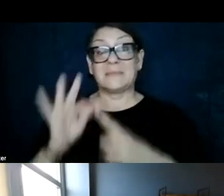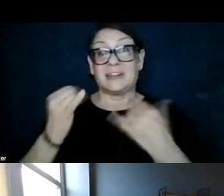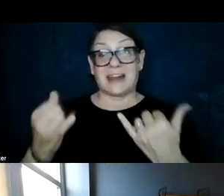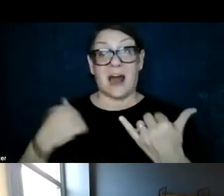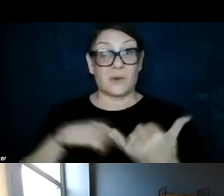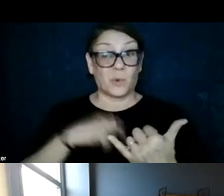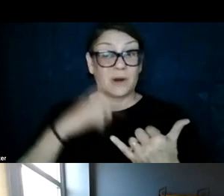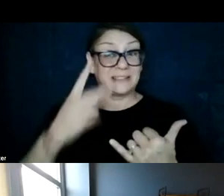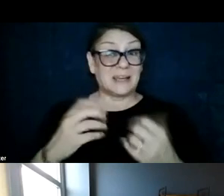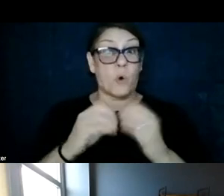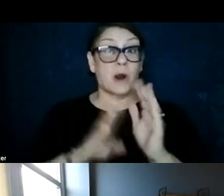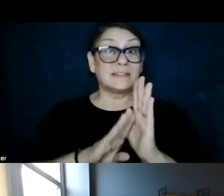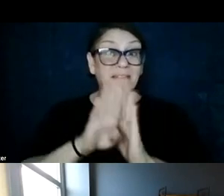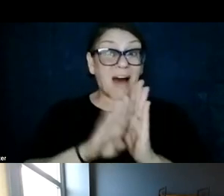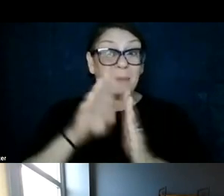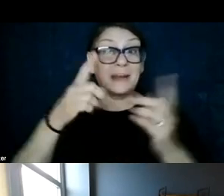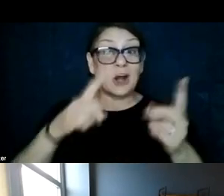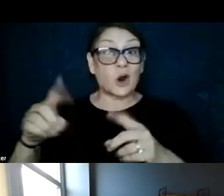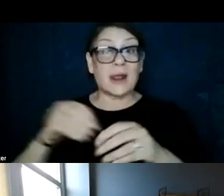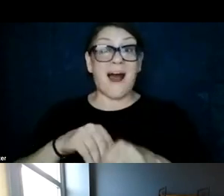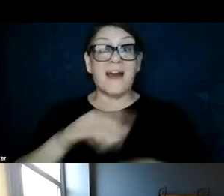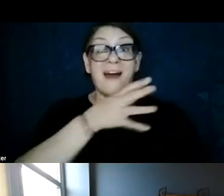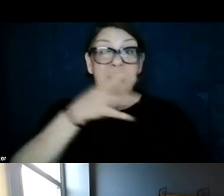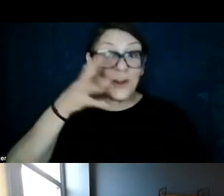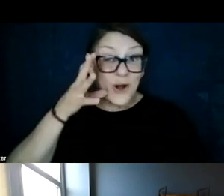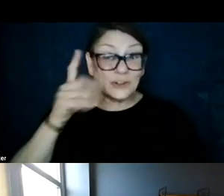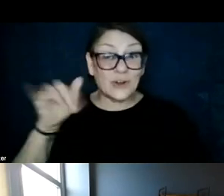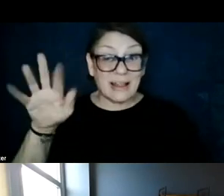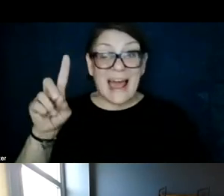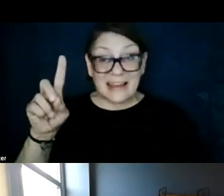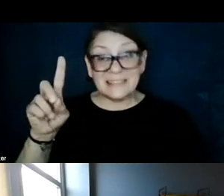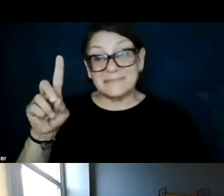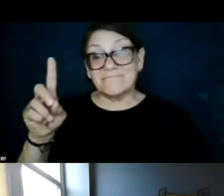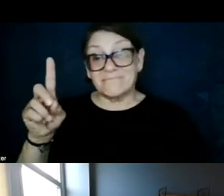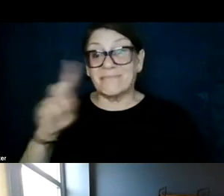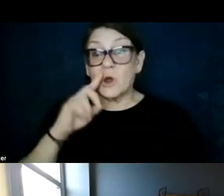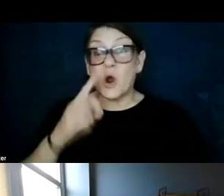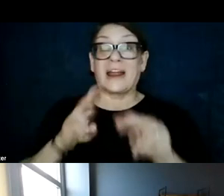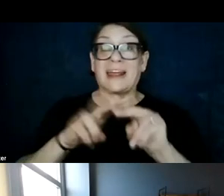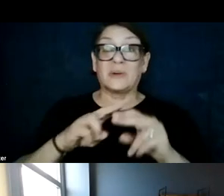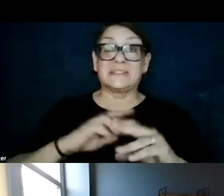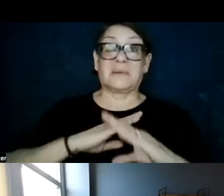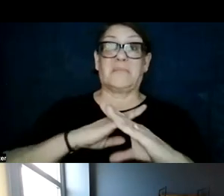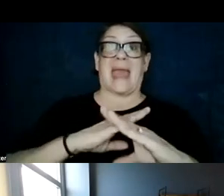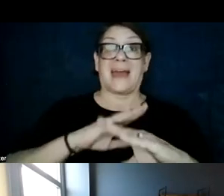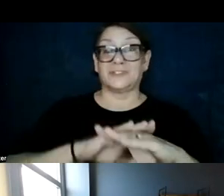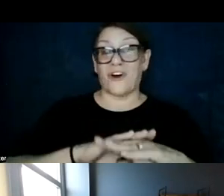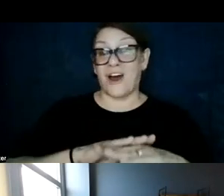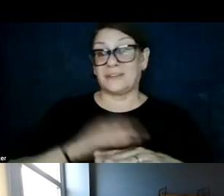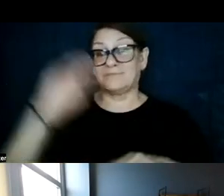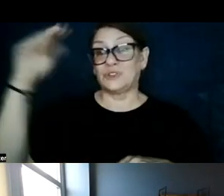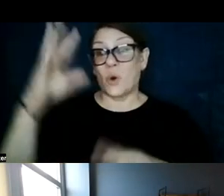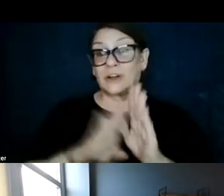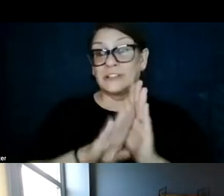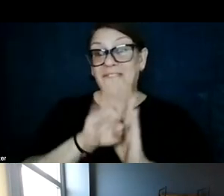we're seeing development occurring in agricultural landscapes. There have been increasing bans on solar development now in